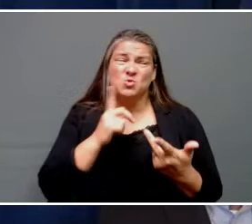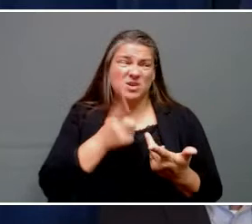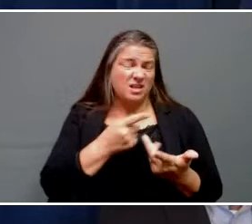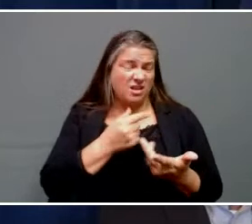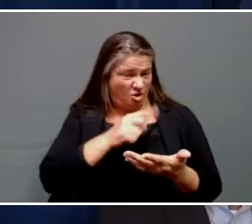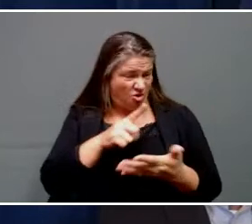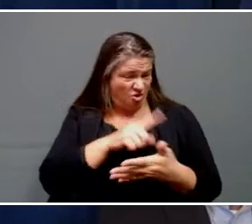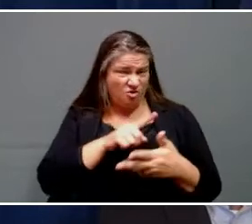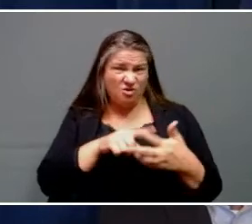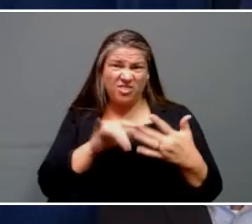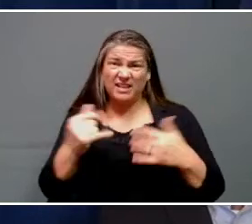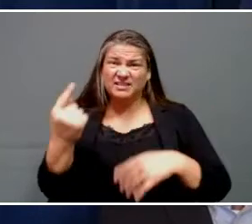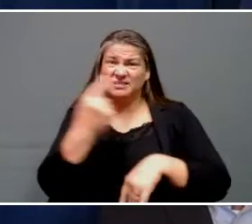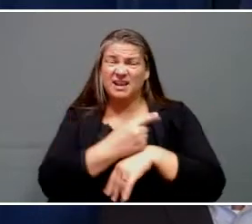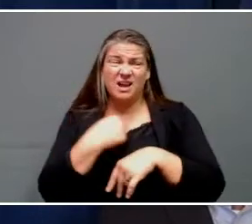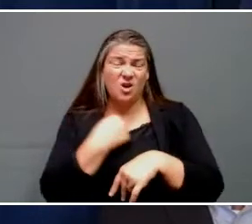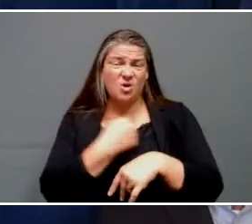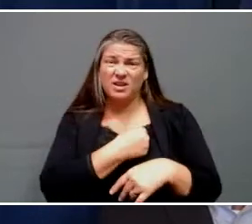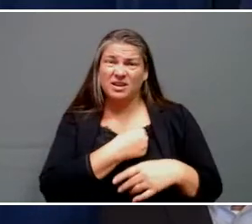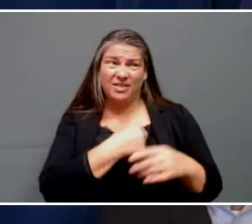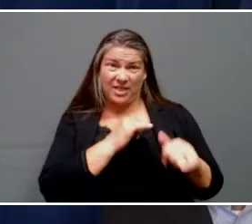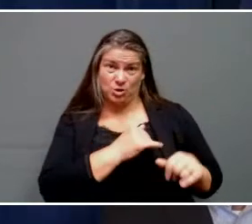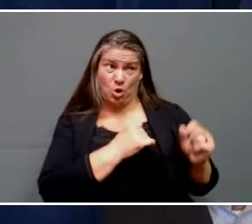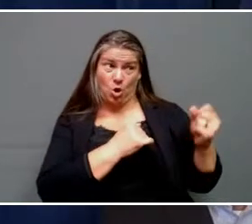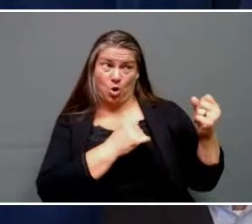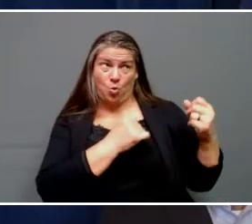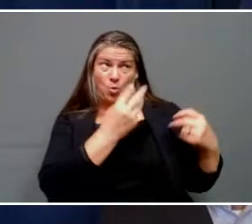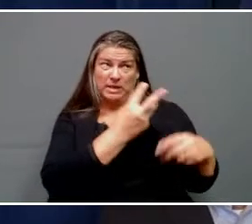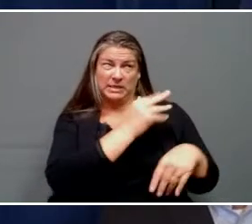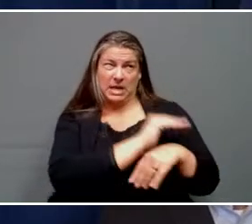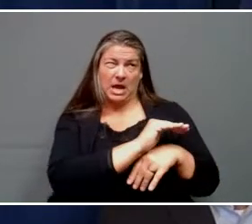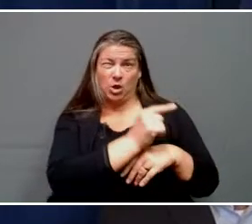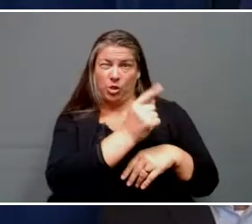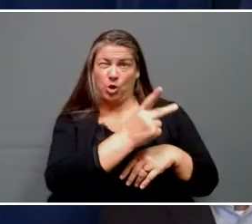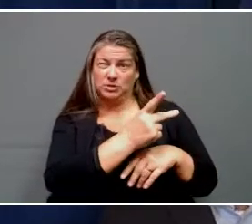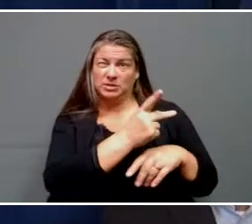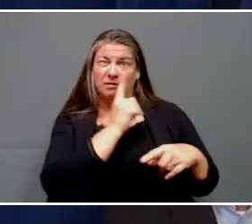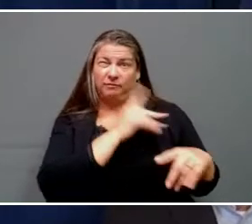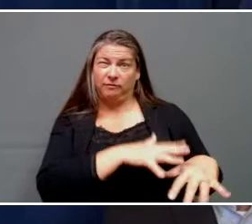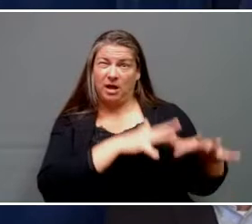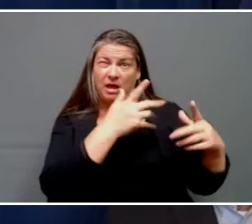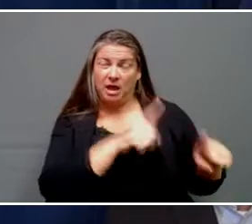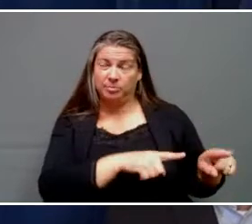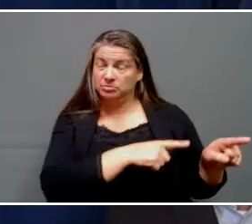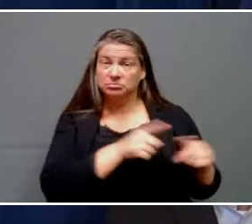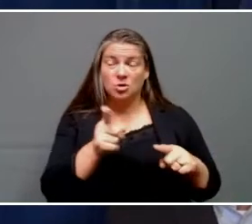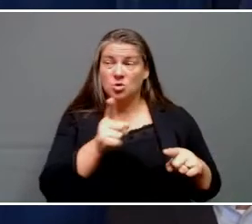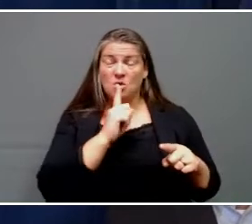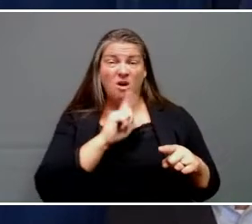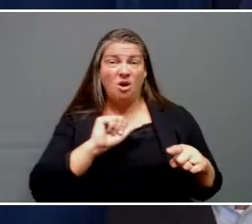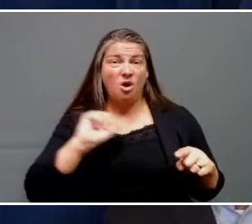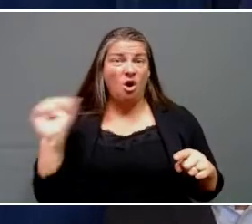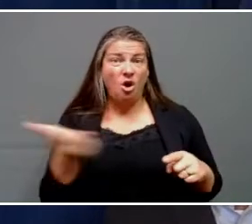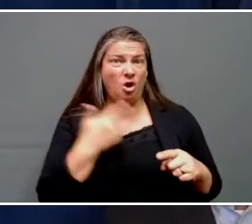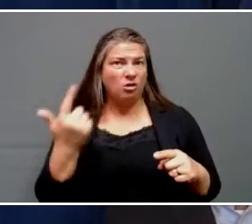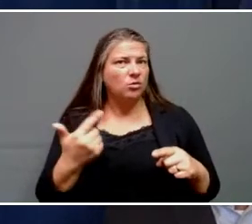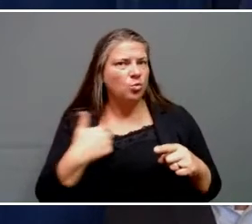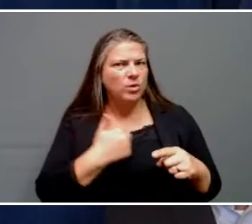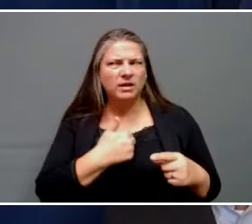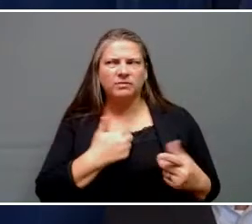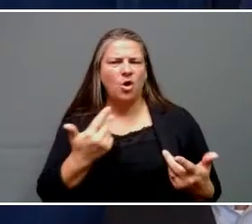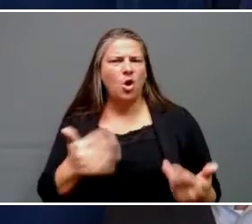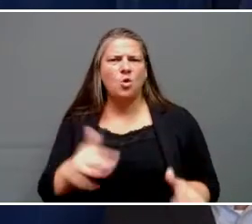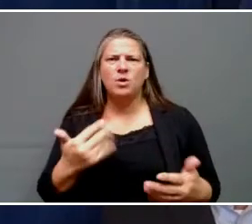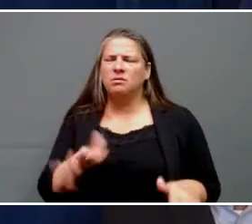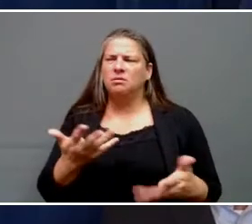since that Thursday, Wednesday night, Thursday, that some of us or all of us have not been in some type of communication